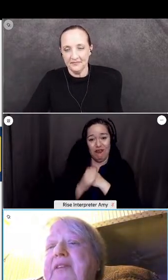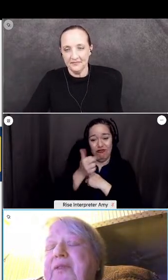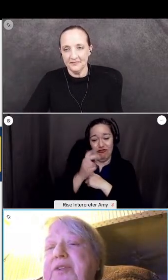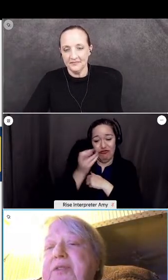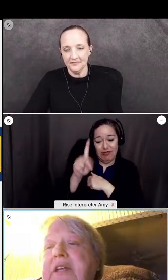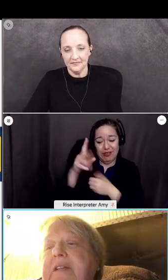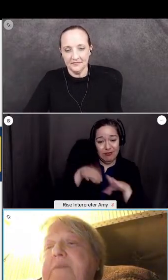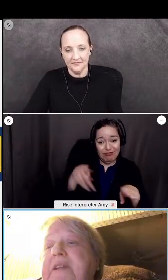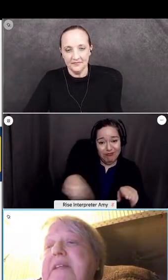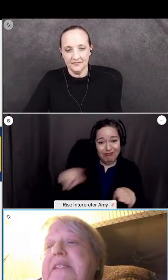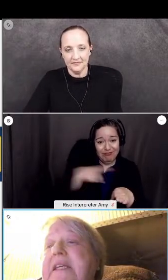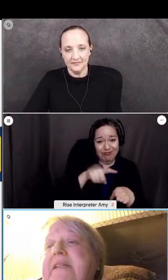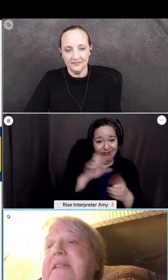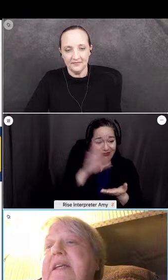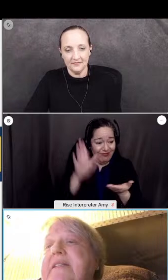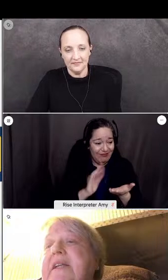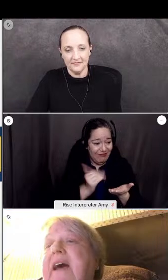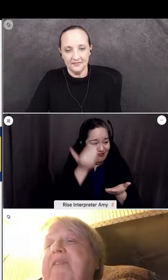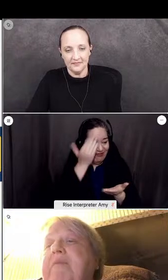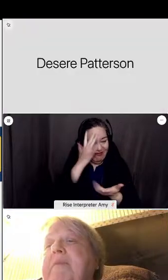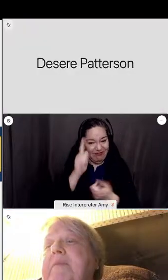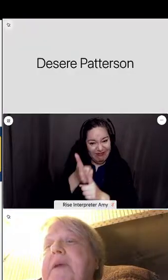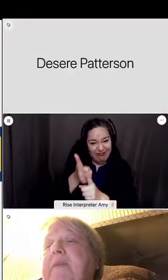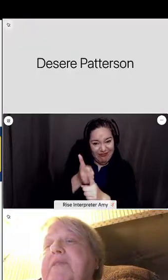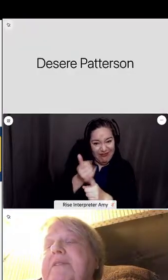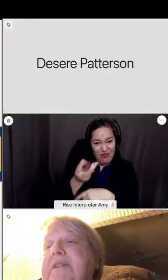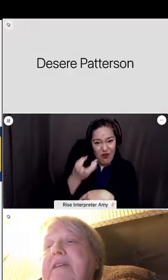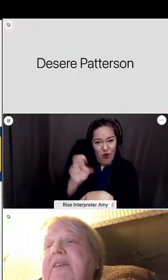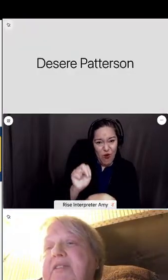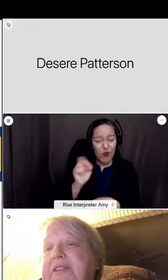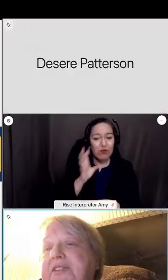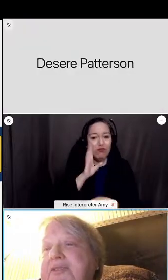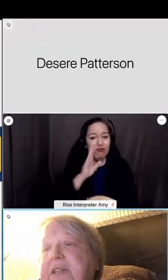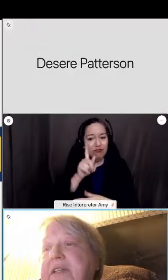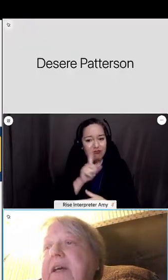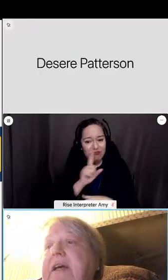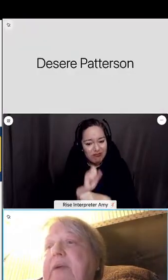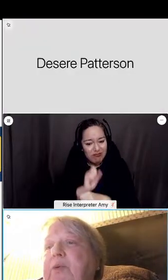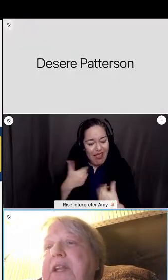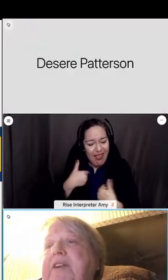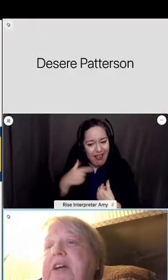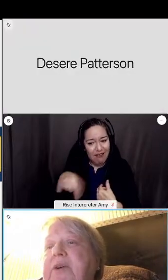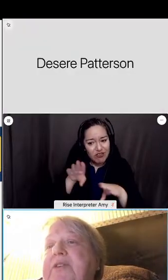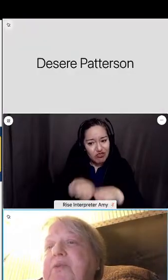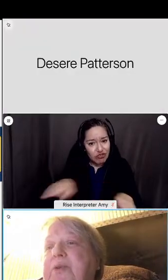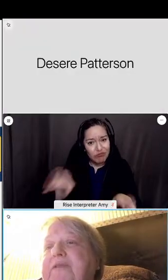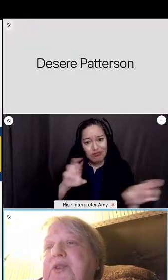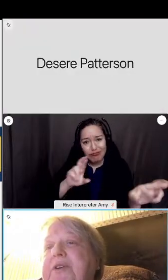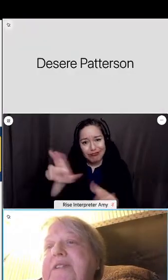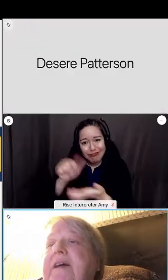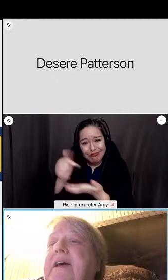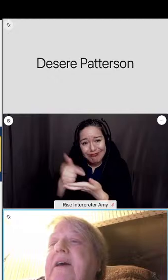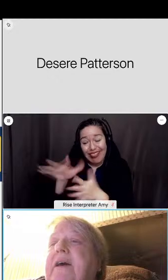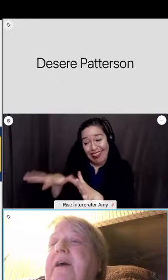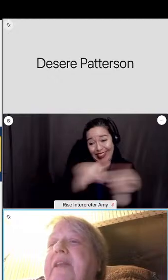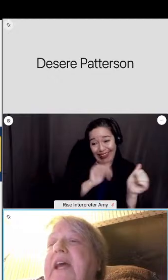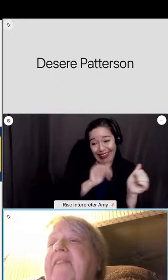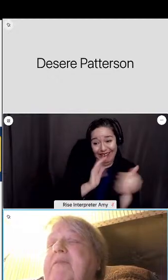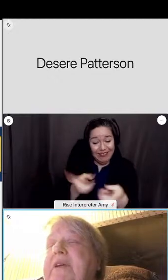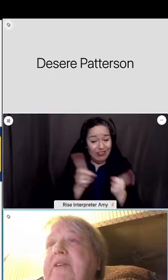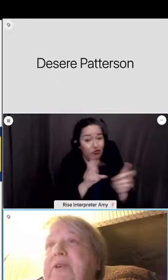and if we're truly going to meet these kids needs and have them be able to leave our district ready to go into the workforce